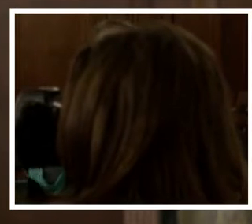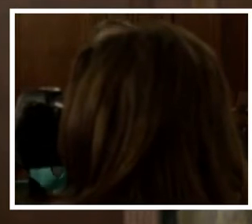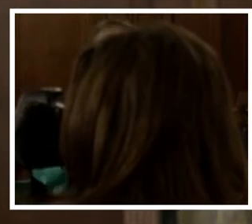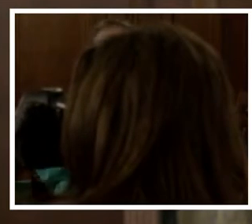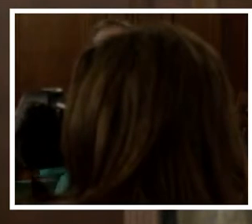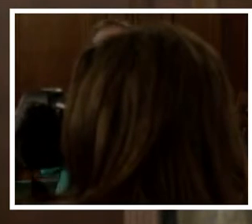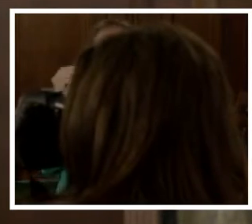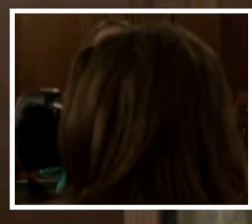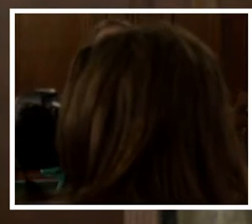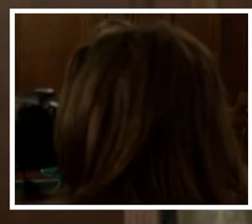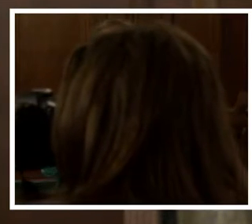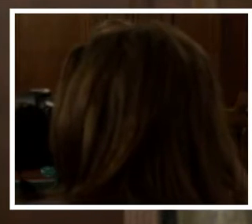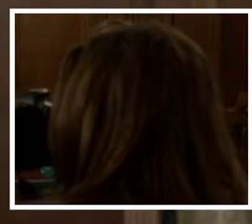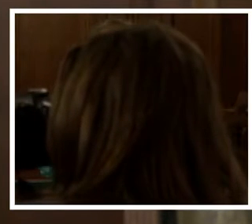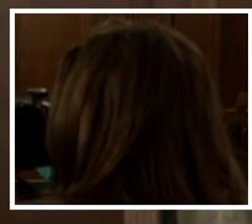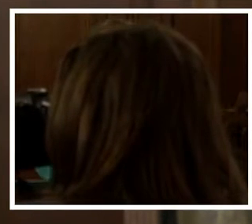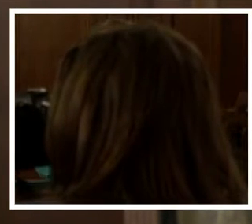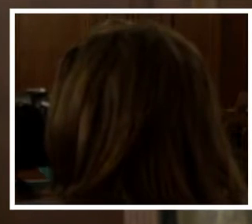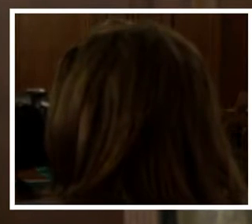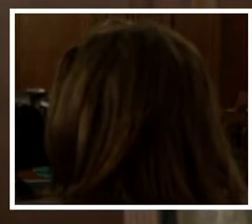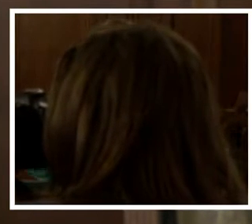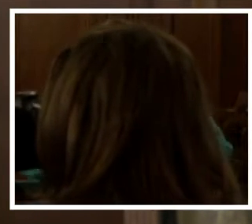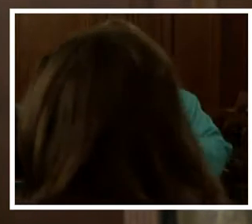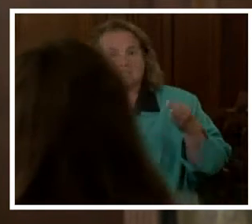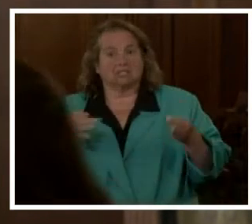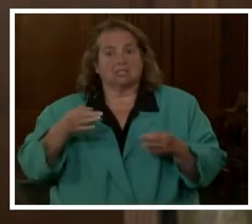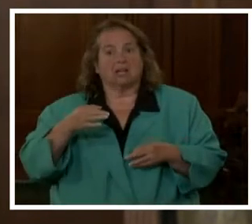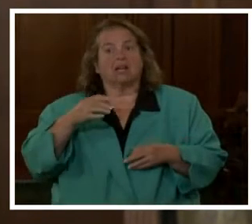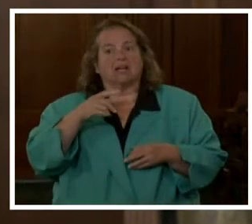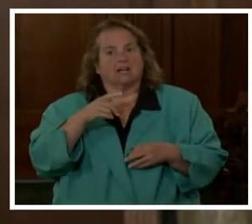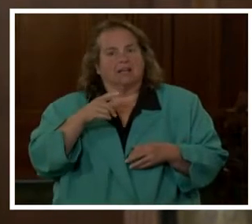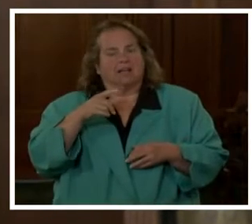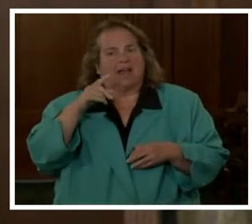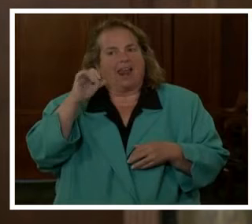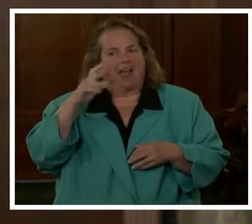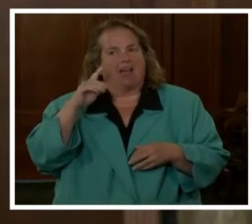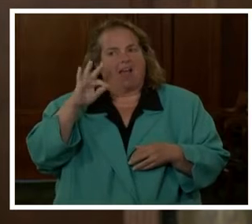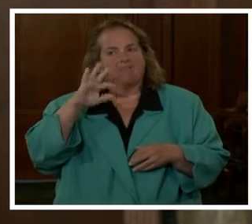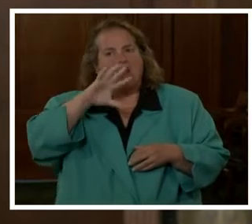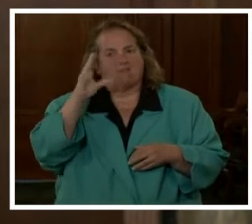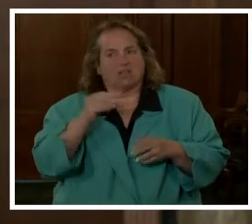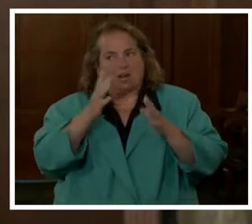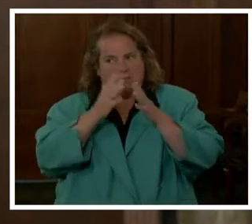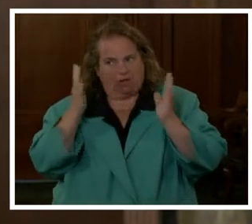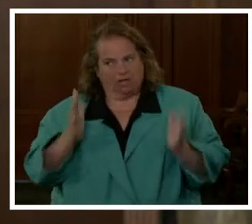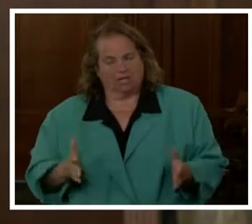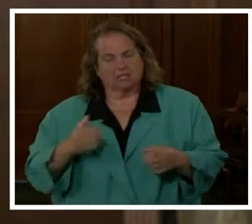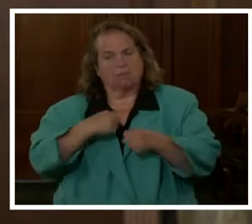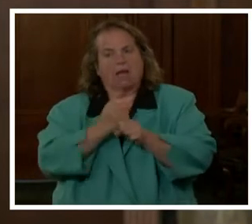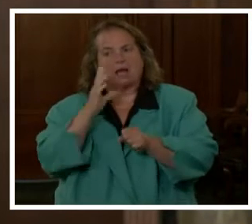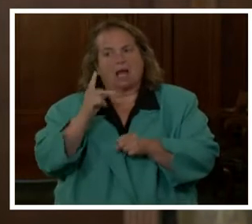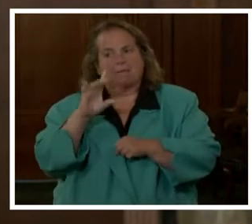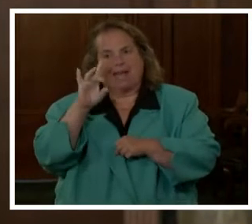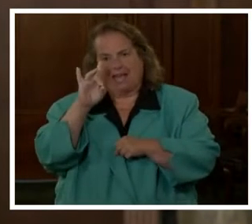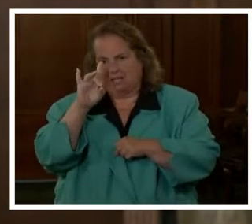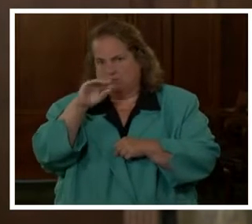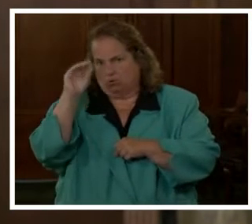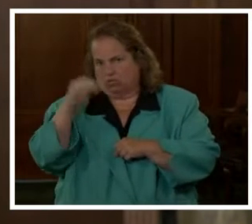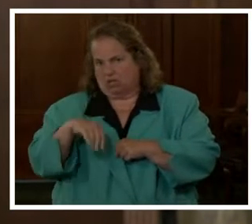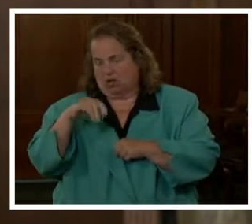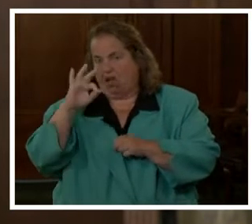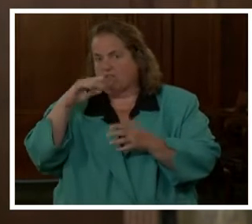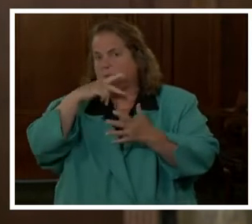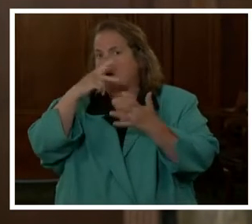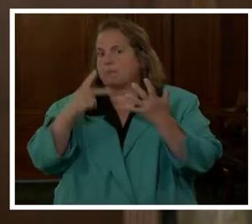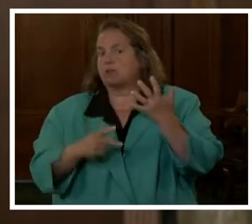and justice. Black and African Americans make up just 8% of the state's population, but nearly